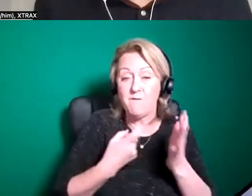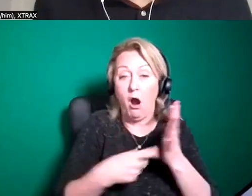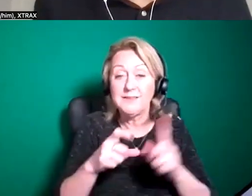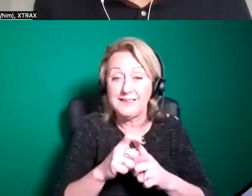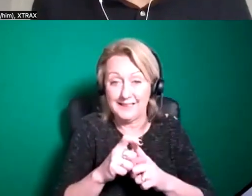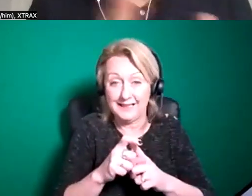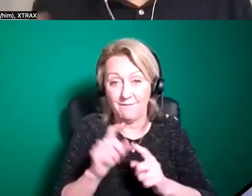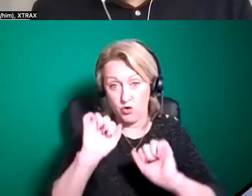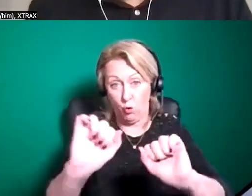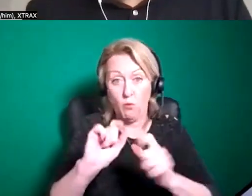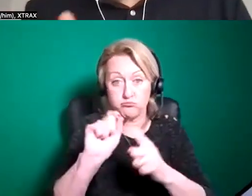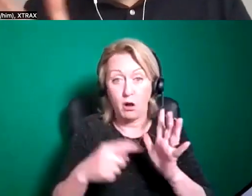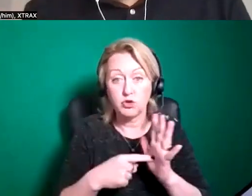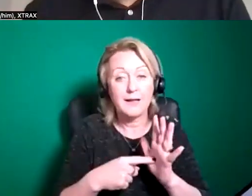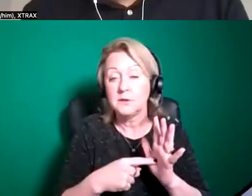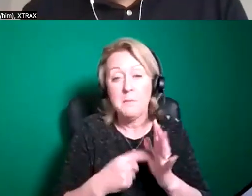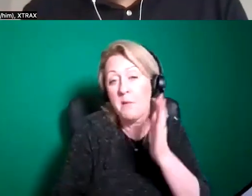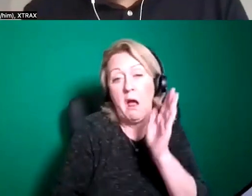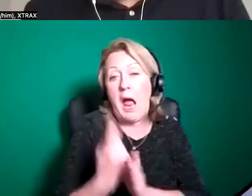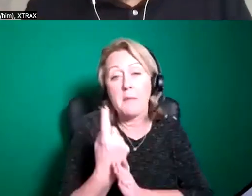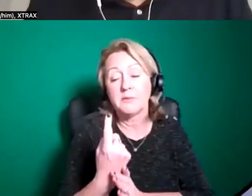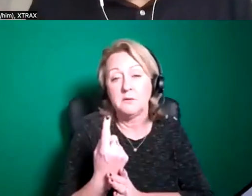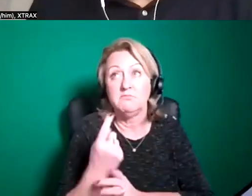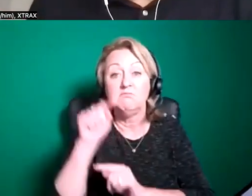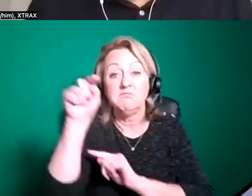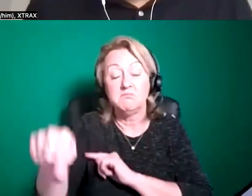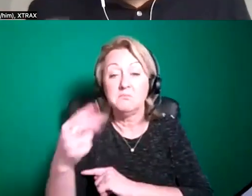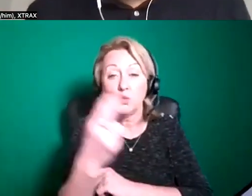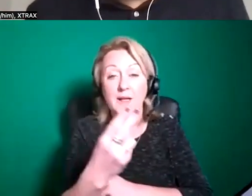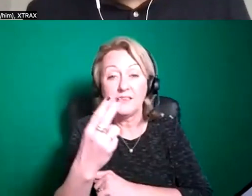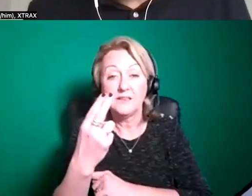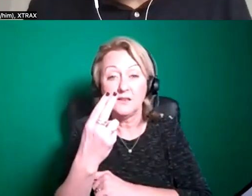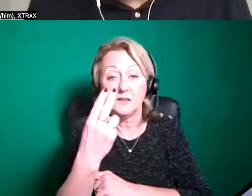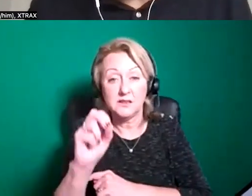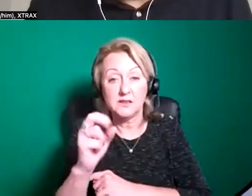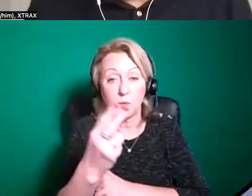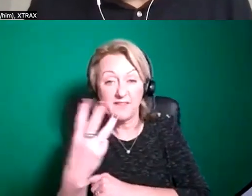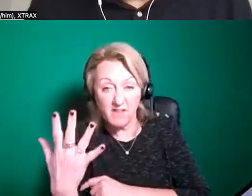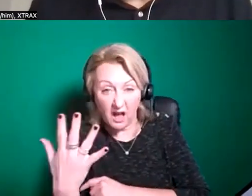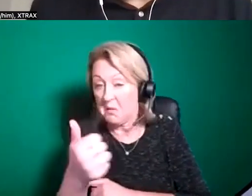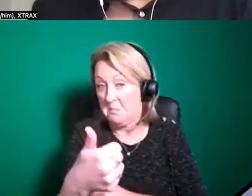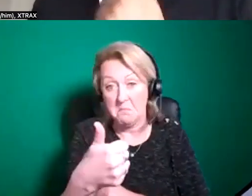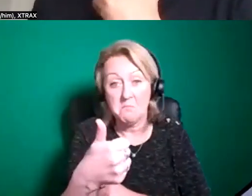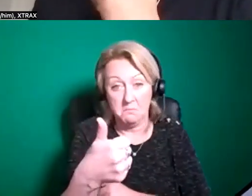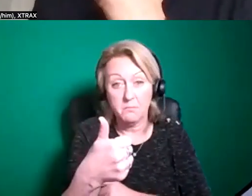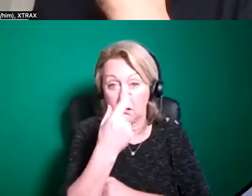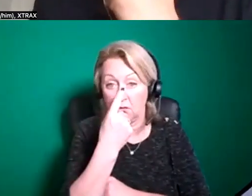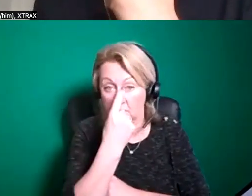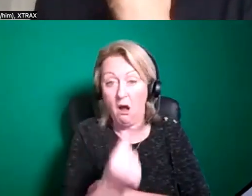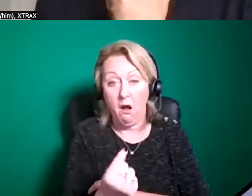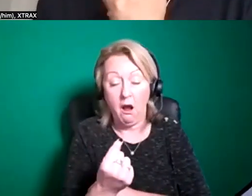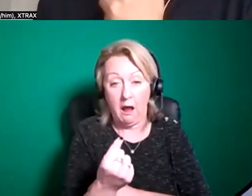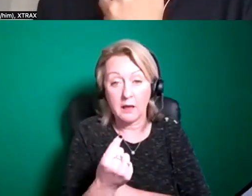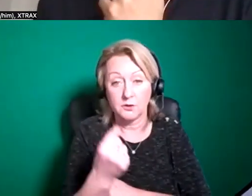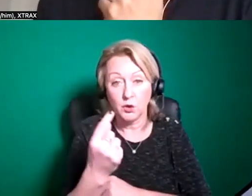for projects which might not happen until 2025 and then that's certainly kind of an option as well um and you can look at building your